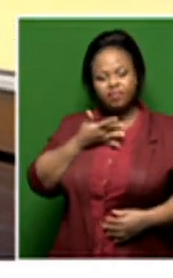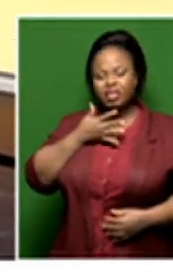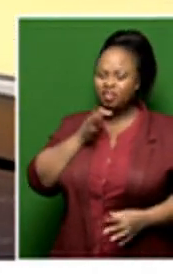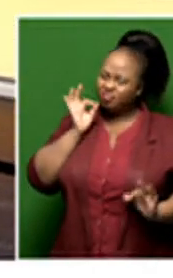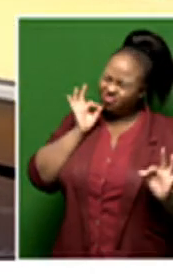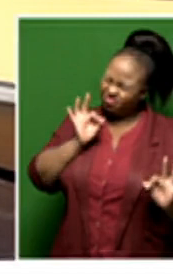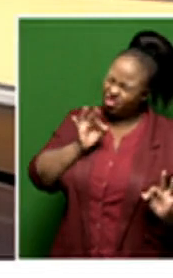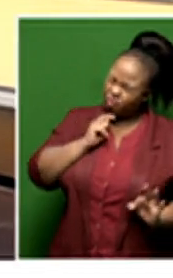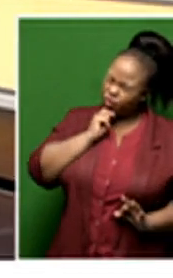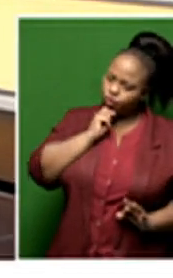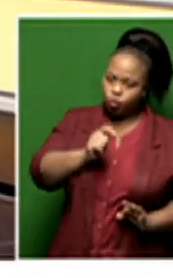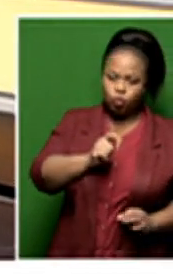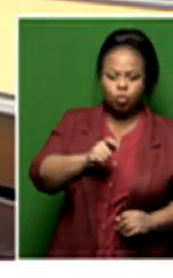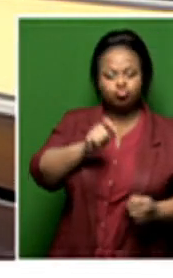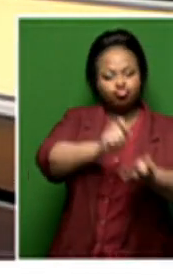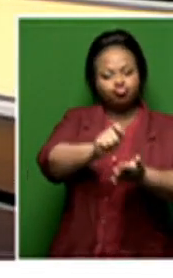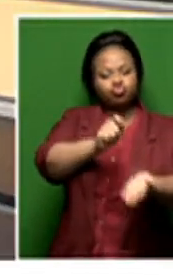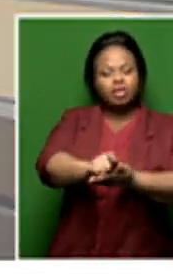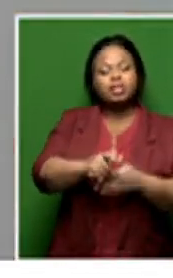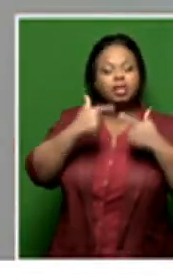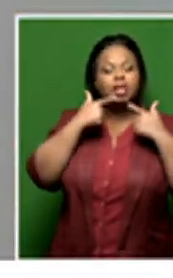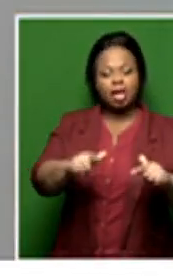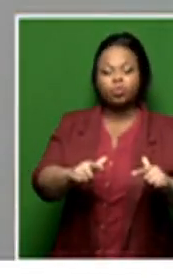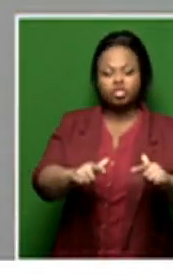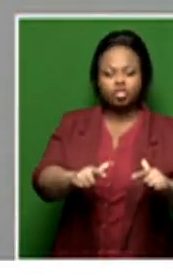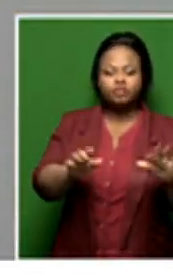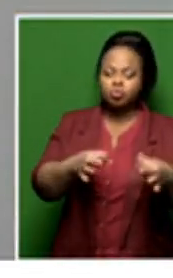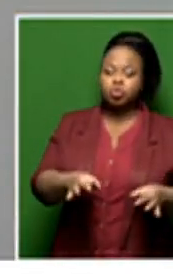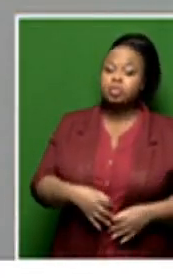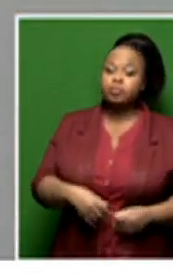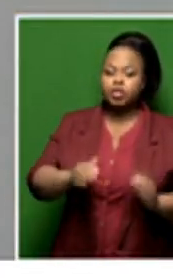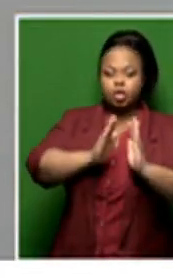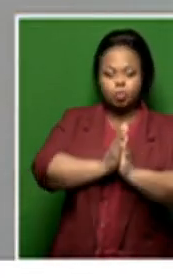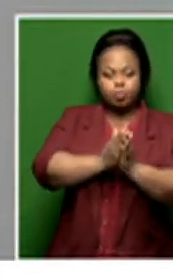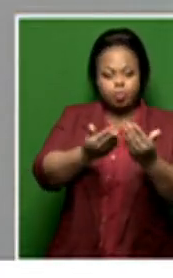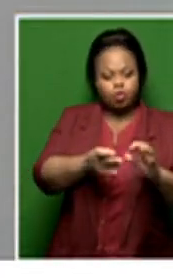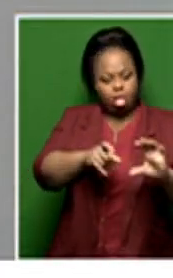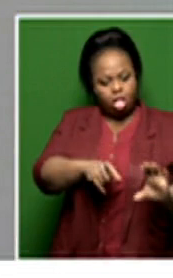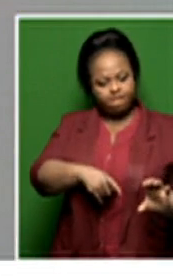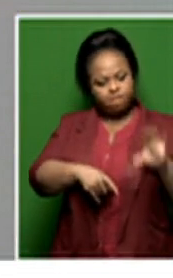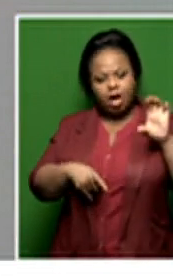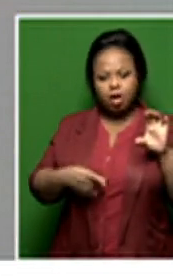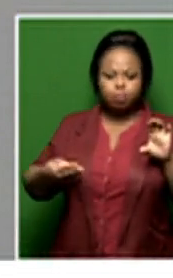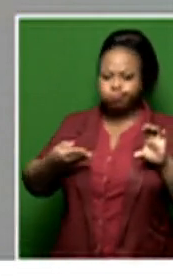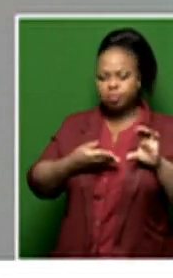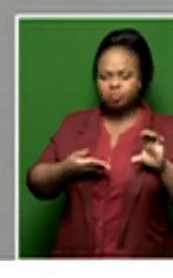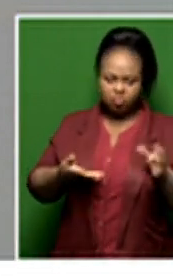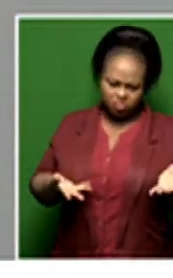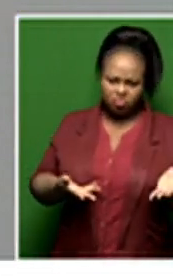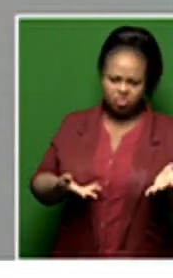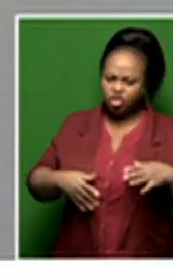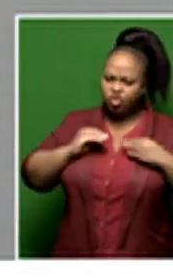authentic African compositional language. That is a textbook on its own. Every